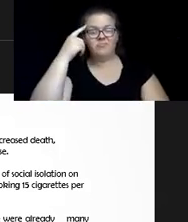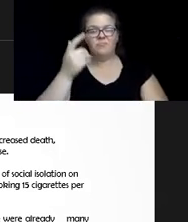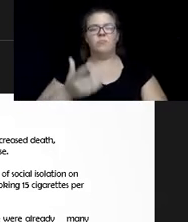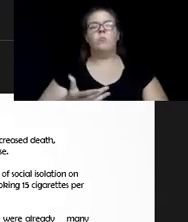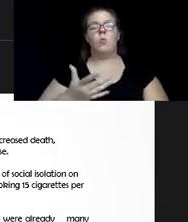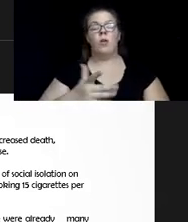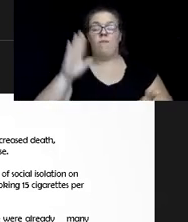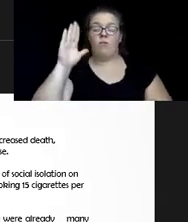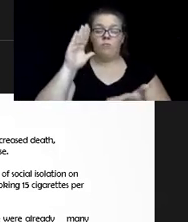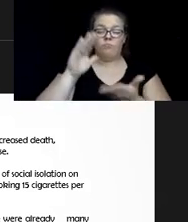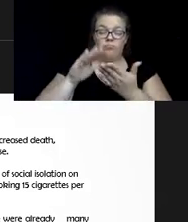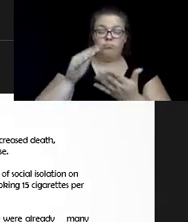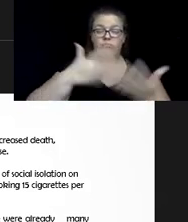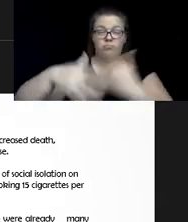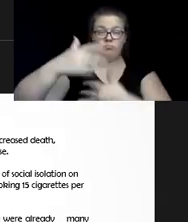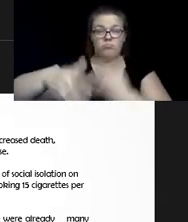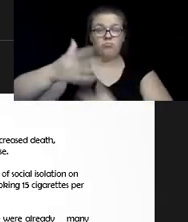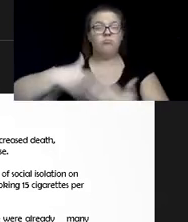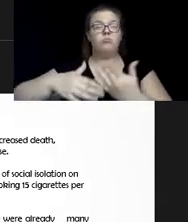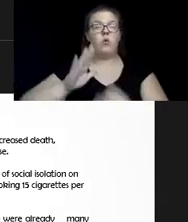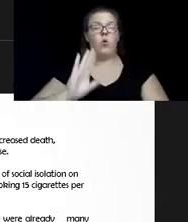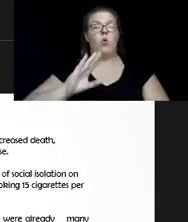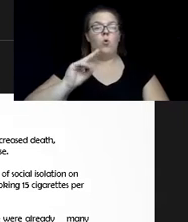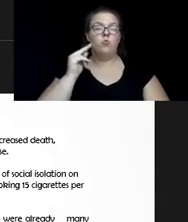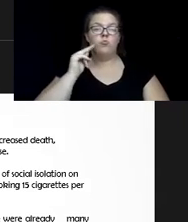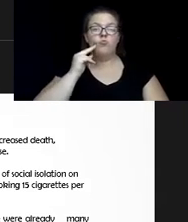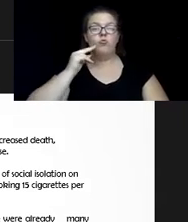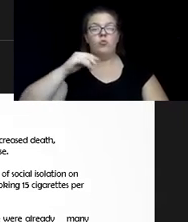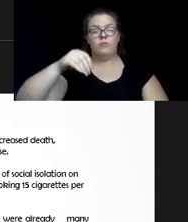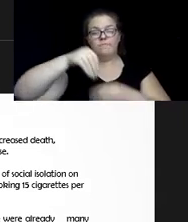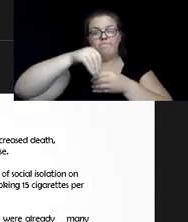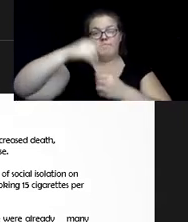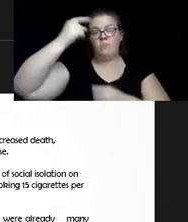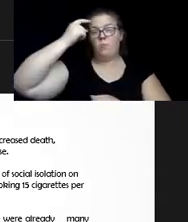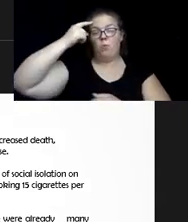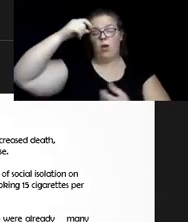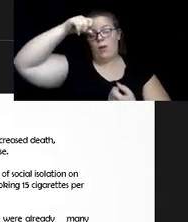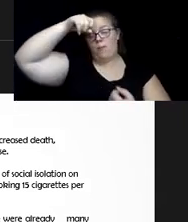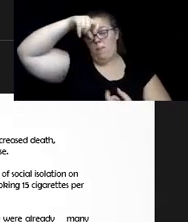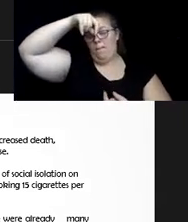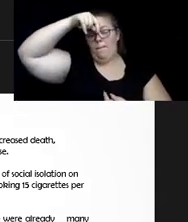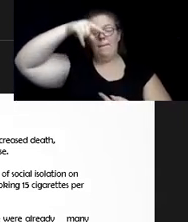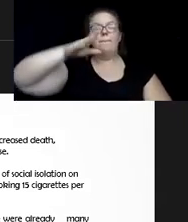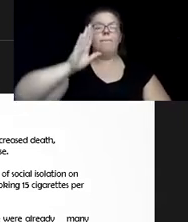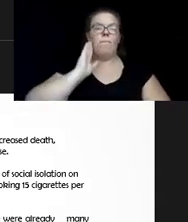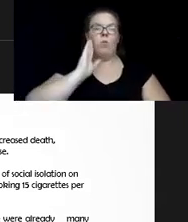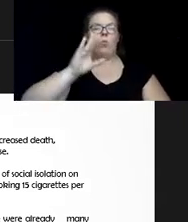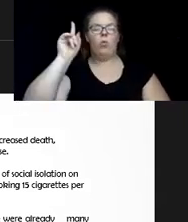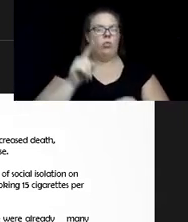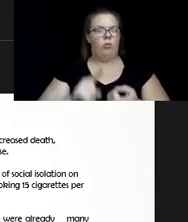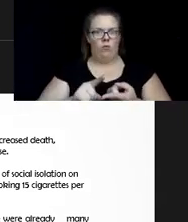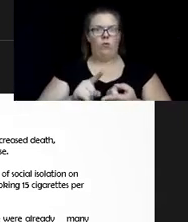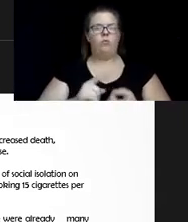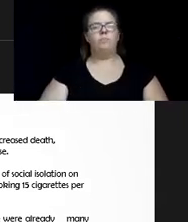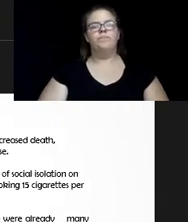that one has, the actual neurotransmitters in the brain can be impaired from the lack of interaction. And social isolation